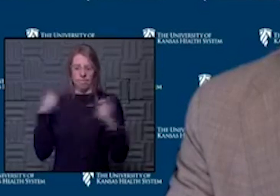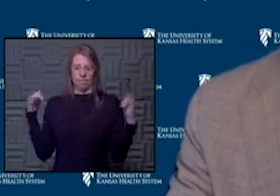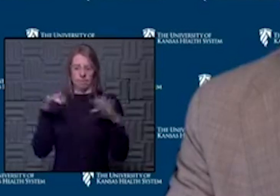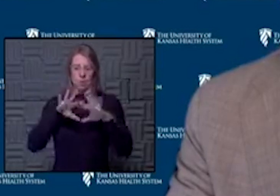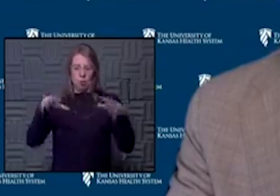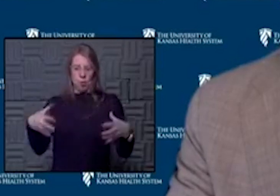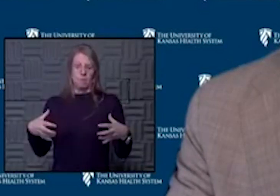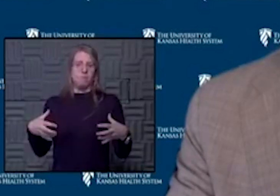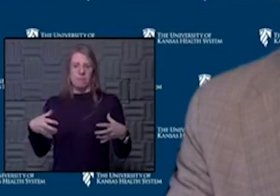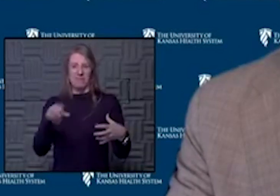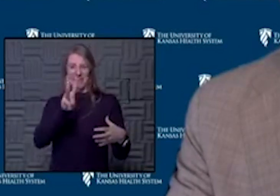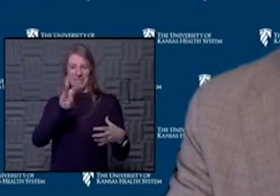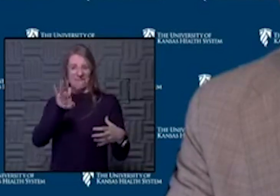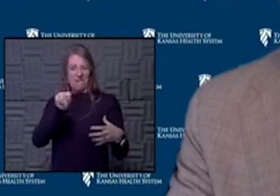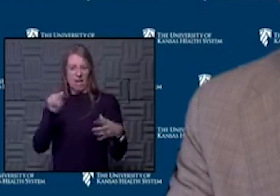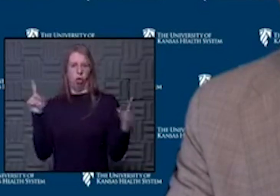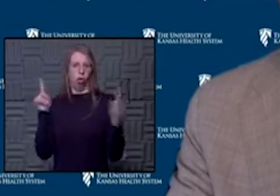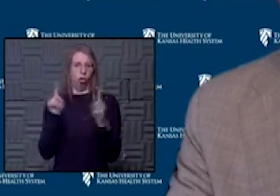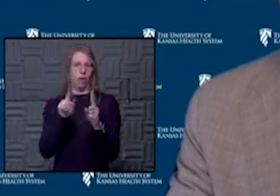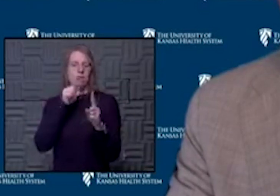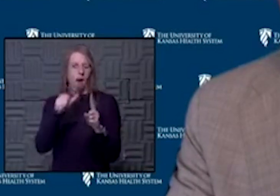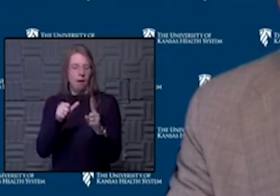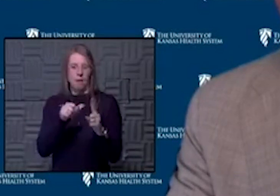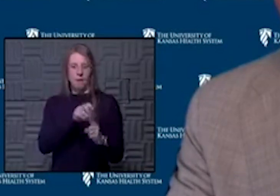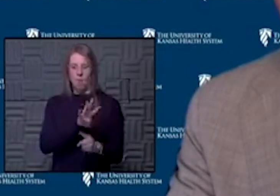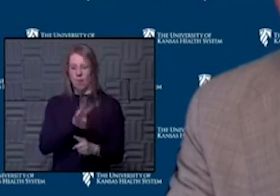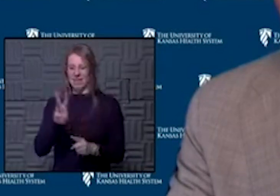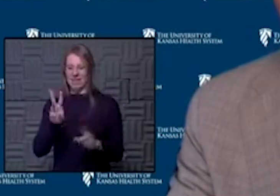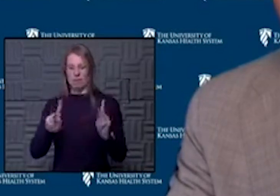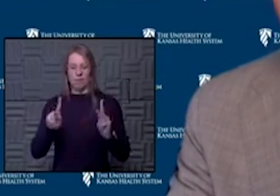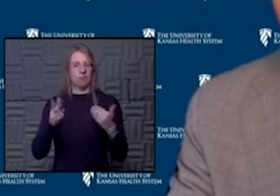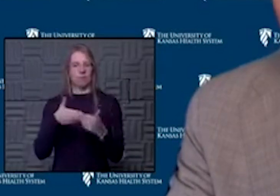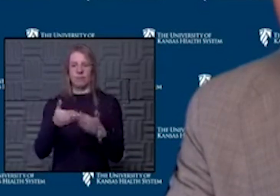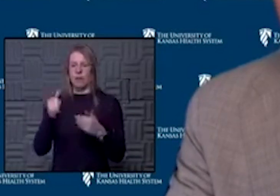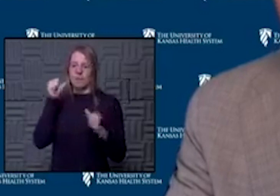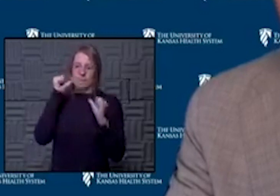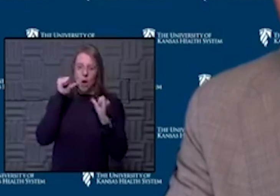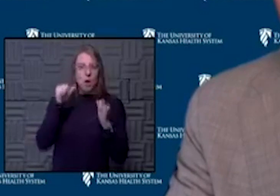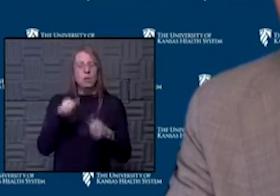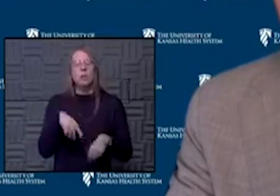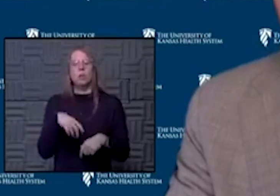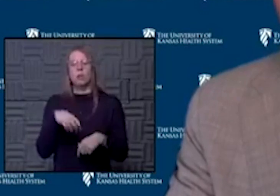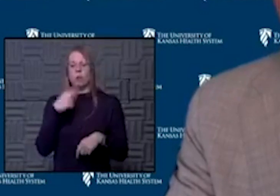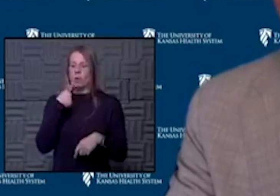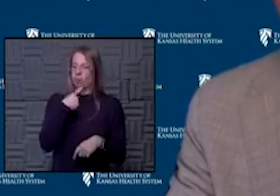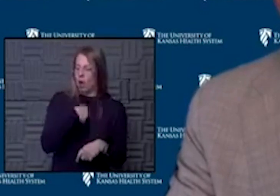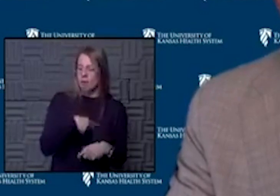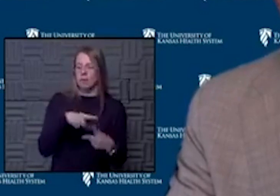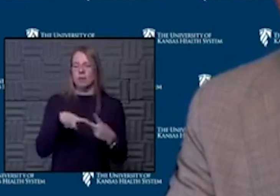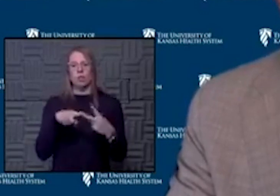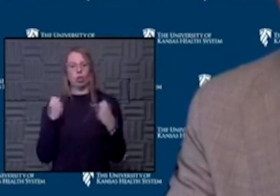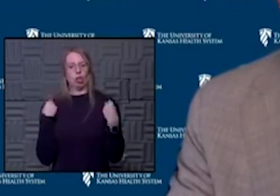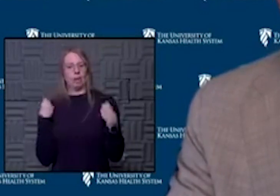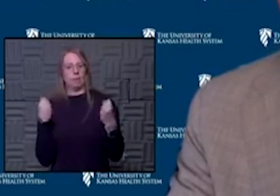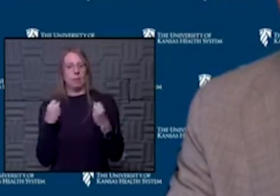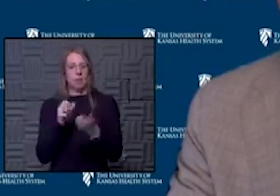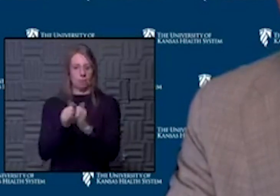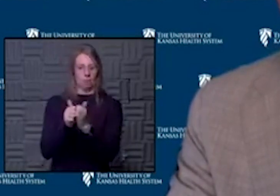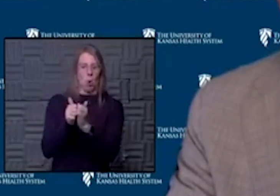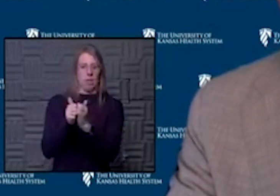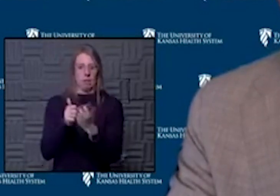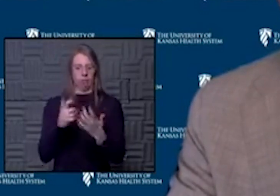and don't keep 60 to physical distancing, even if it's groups of four or six, know, bars, restaurants, gyms, sporting events, not that those things